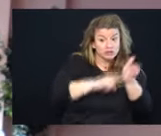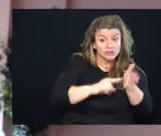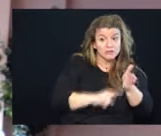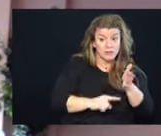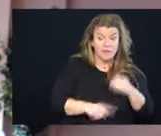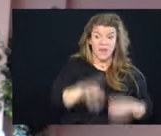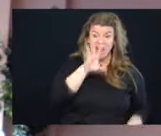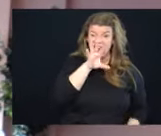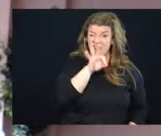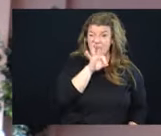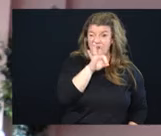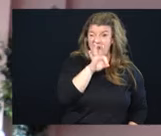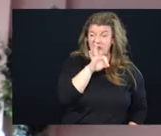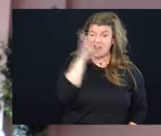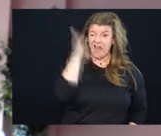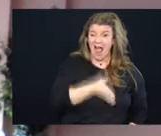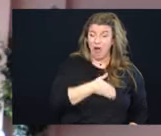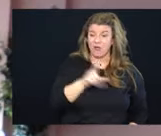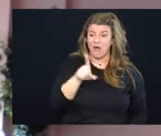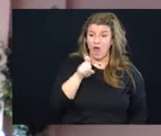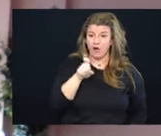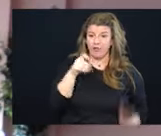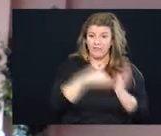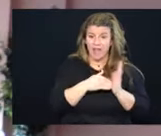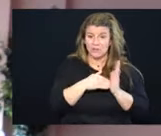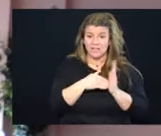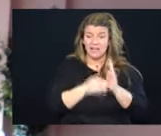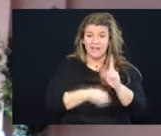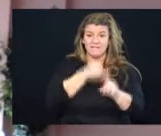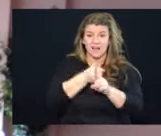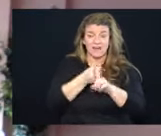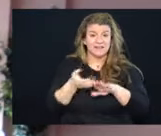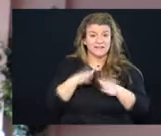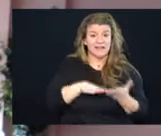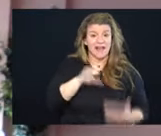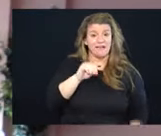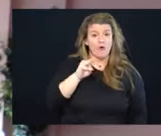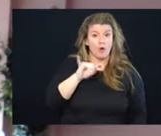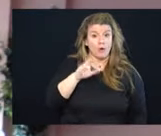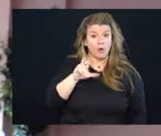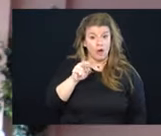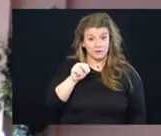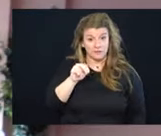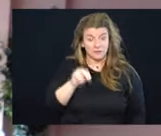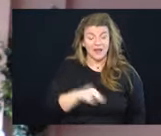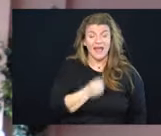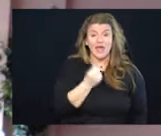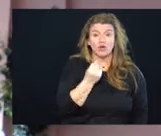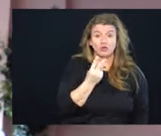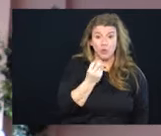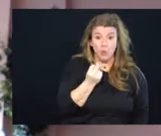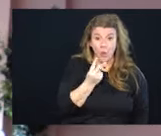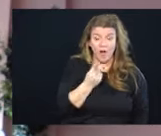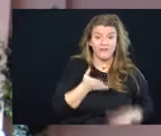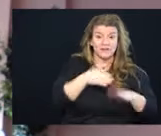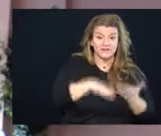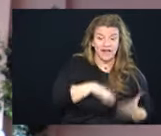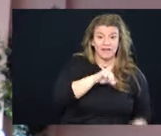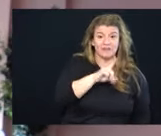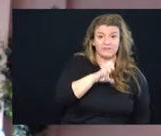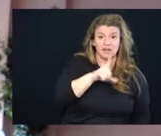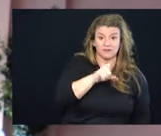people, I think out of a hundred thousand infected died of Omicron and 12 people died of Delta